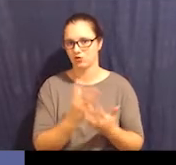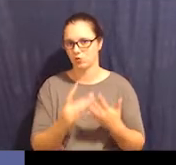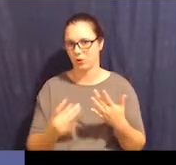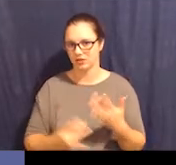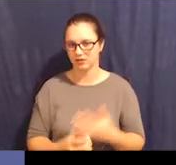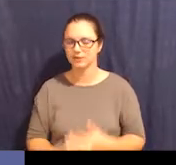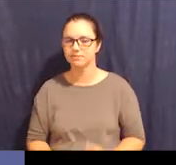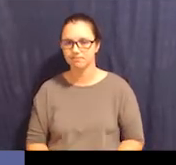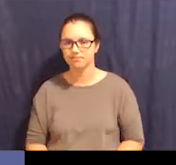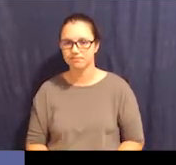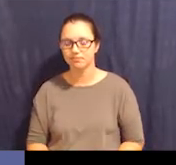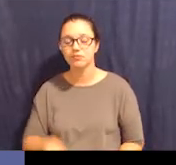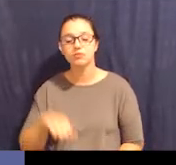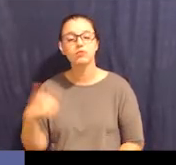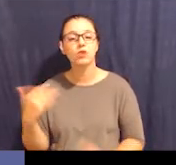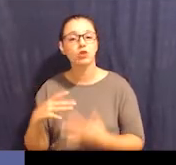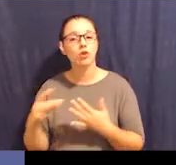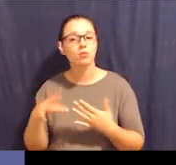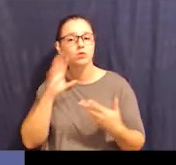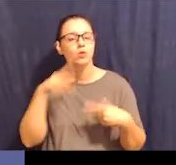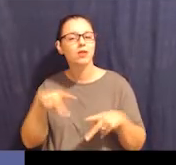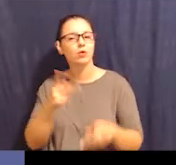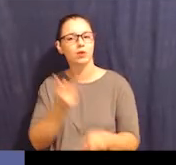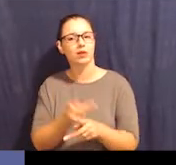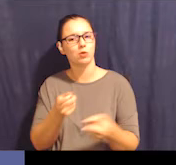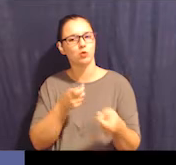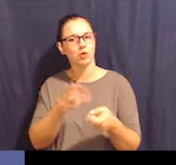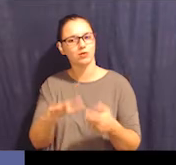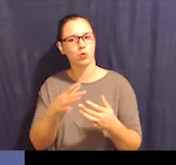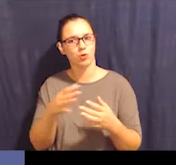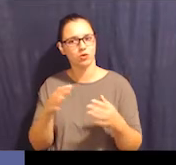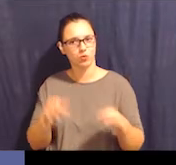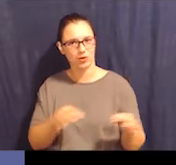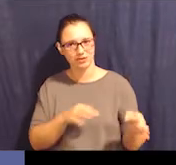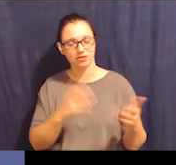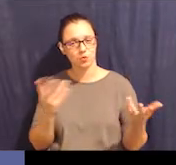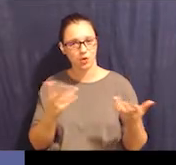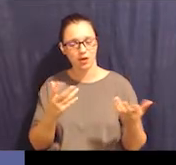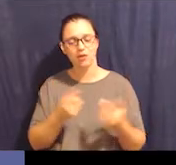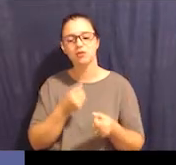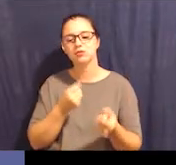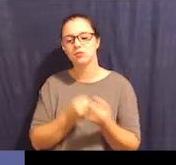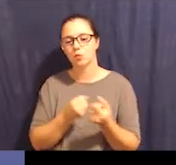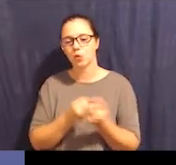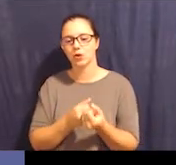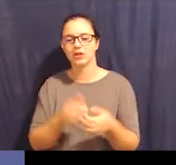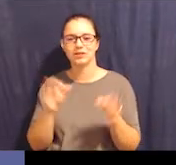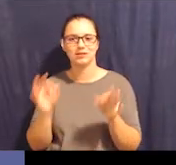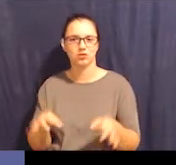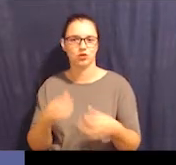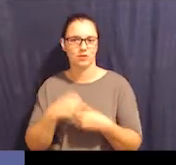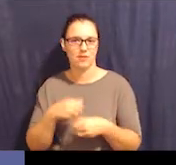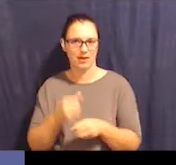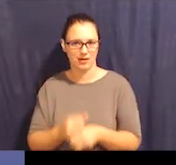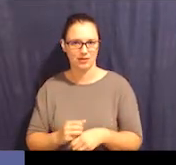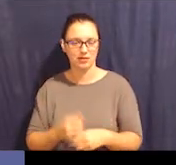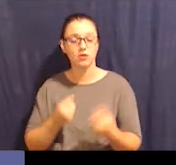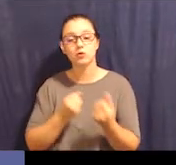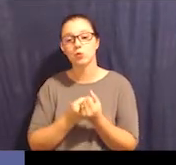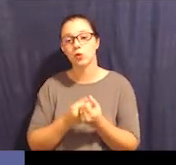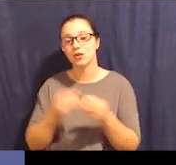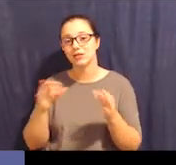financial choices. But another option that lets you keep control of your choices is called supported decision-making.